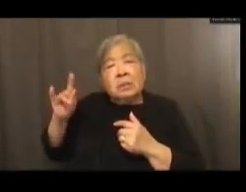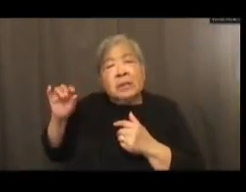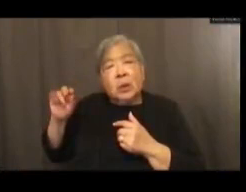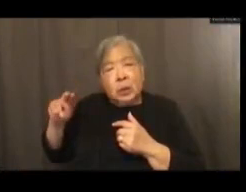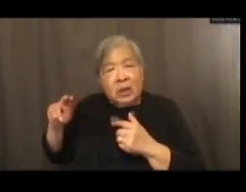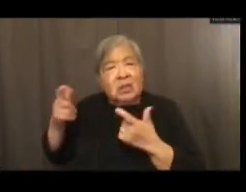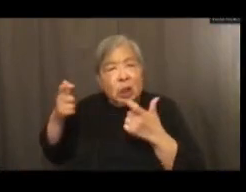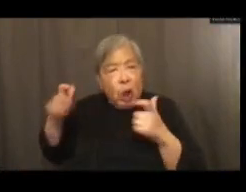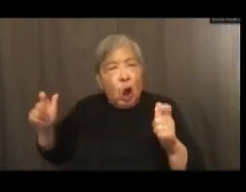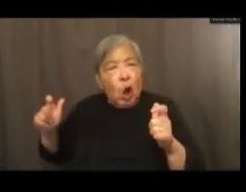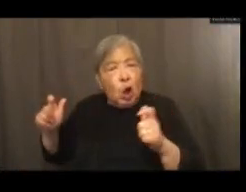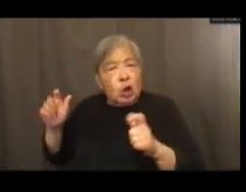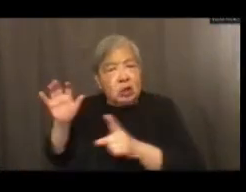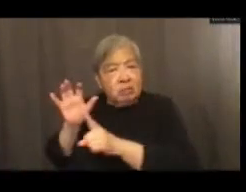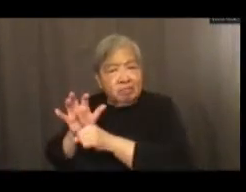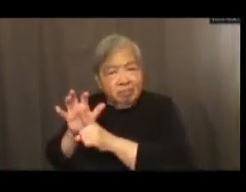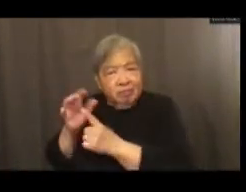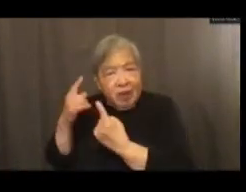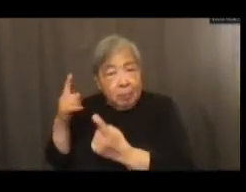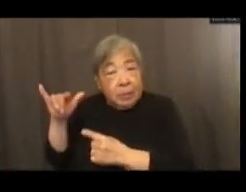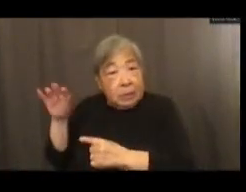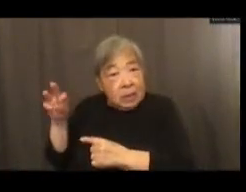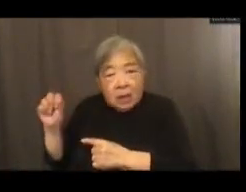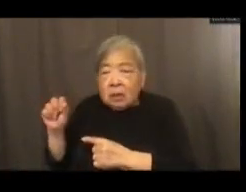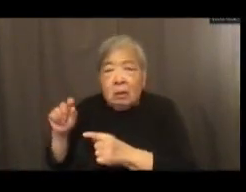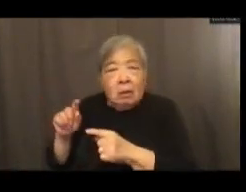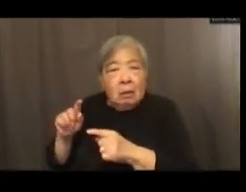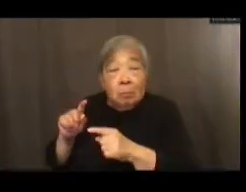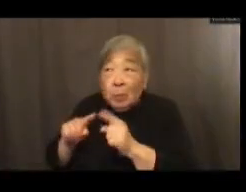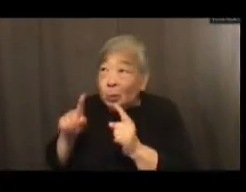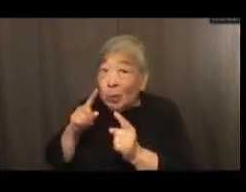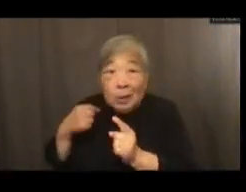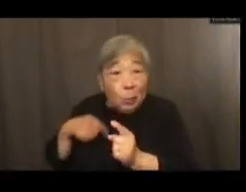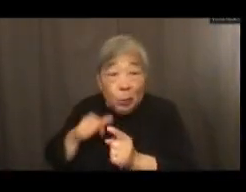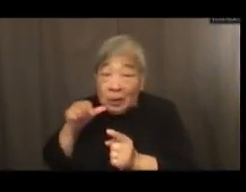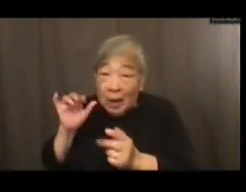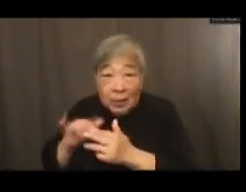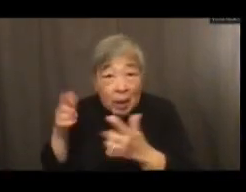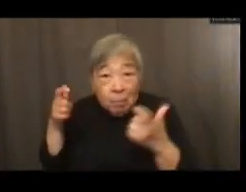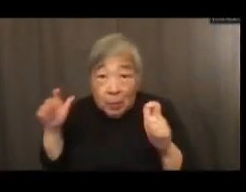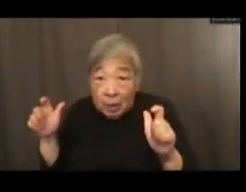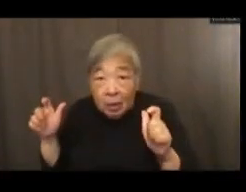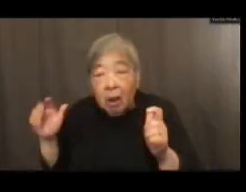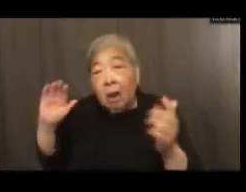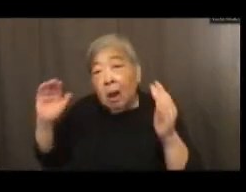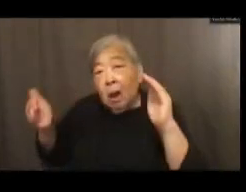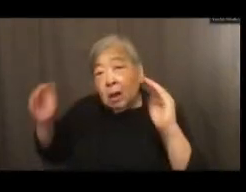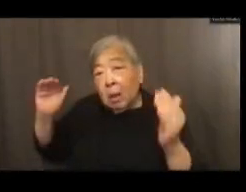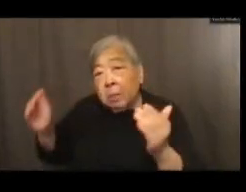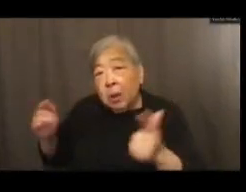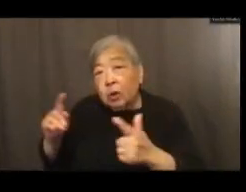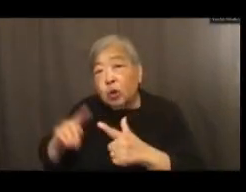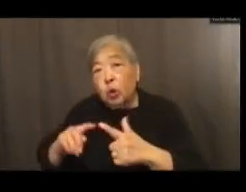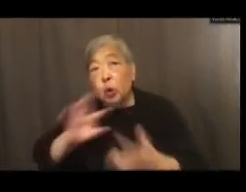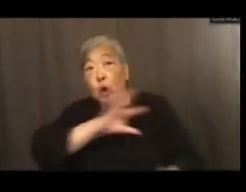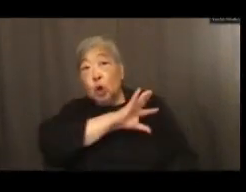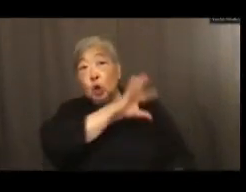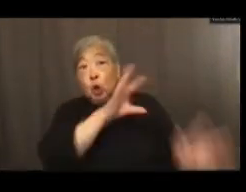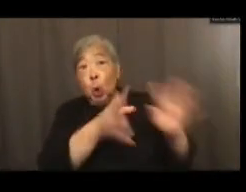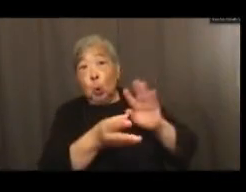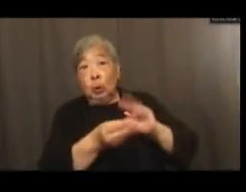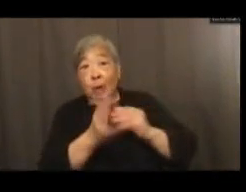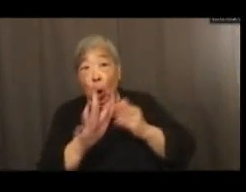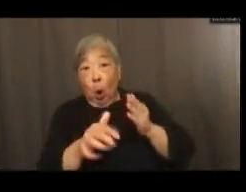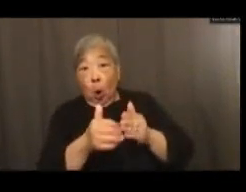we're not so large when compared to the sum total of the museums